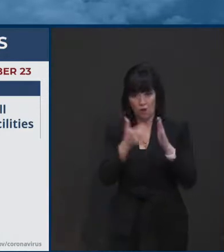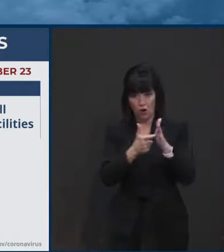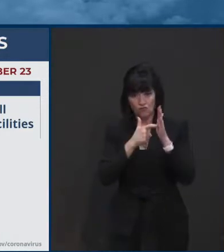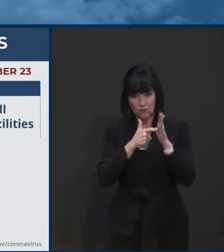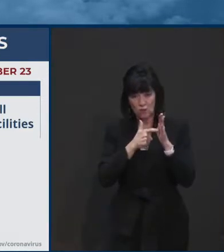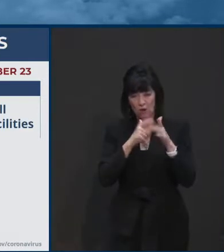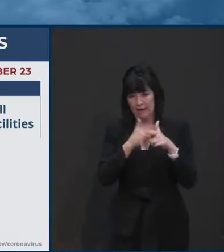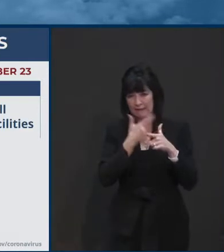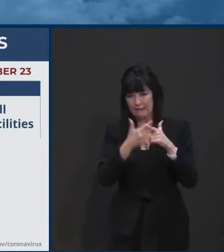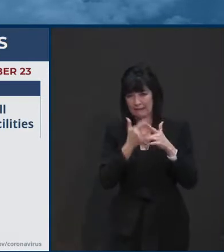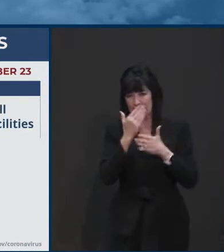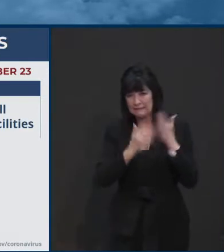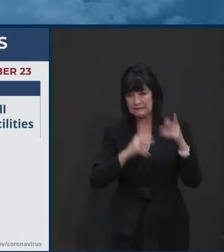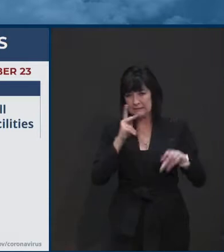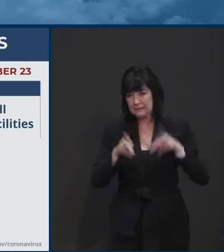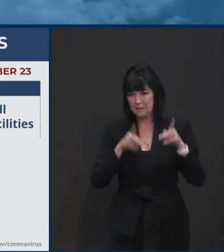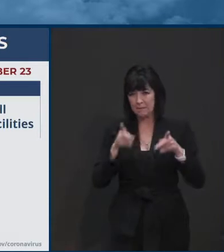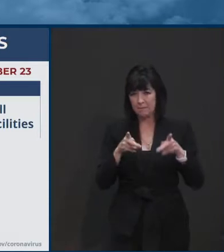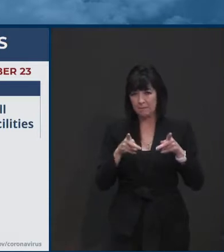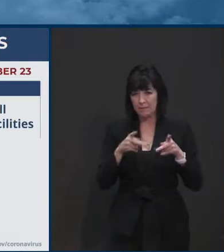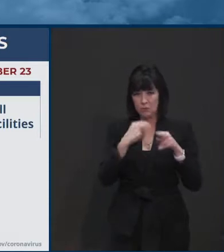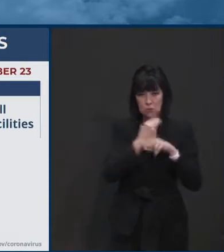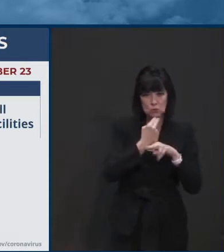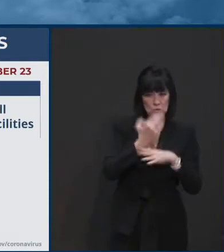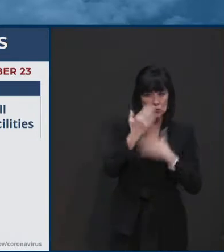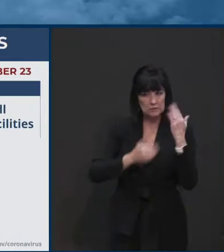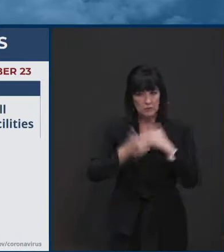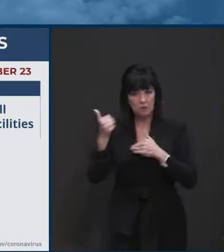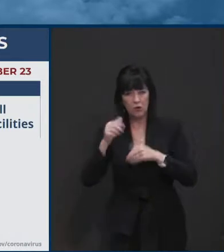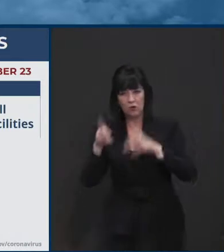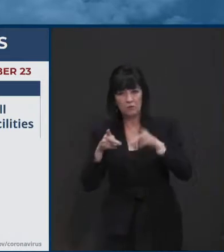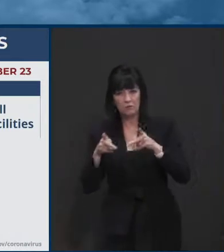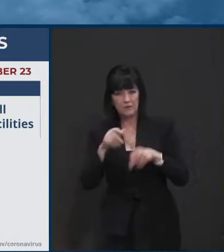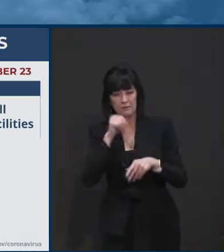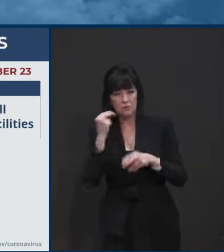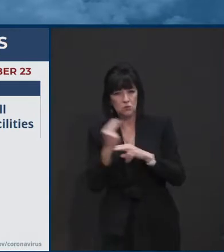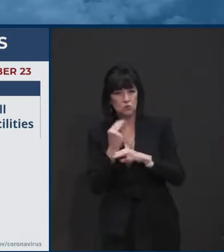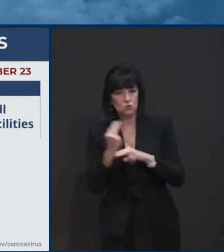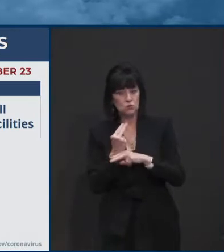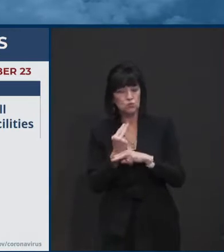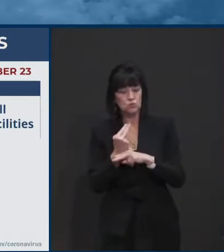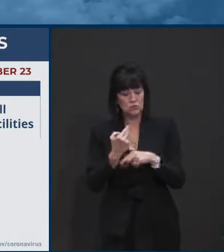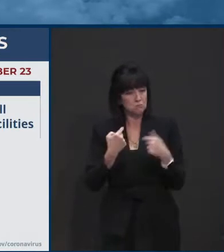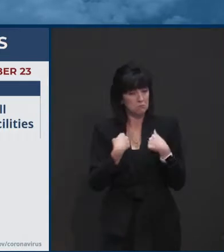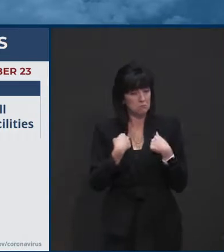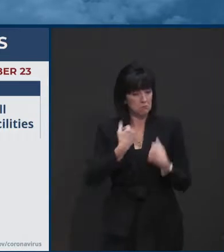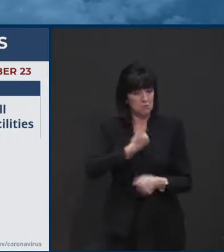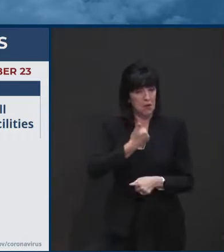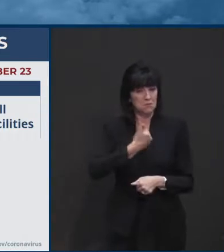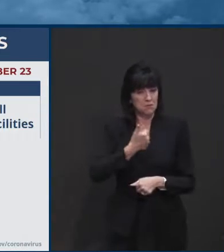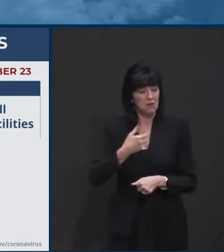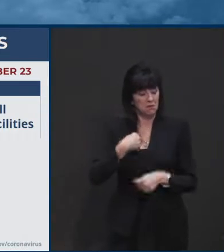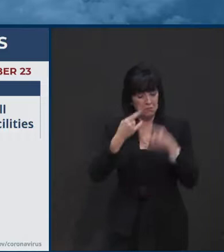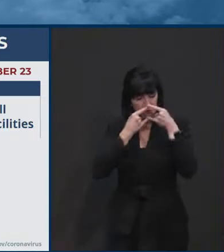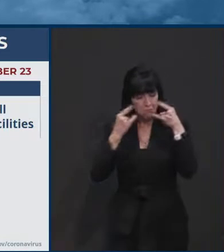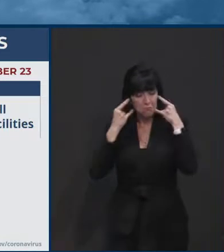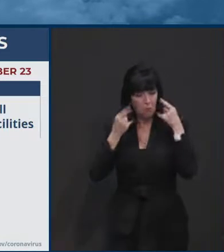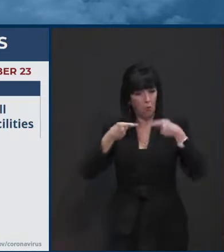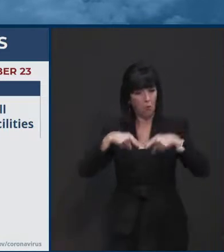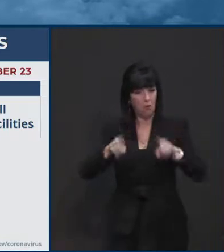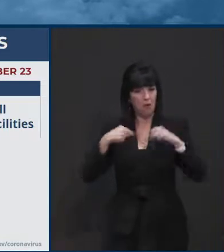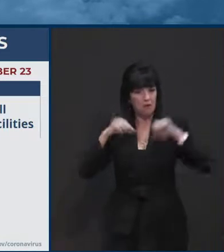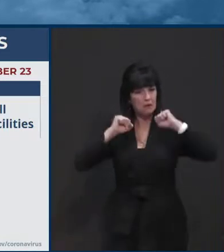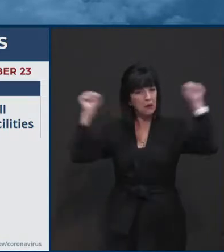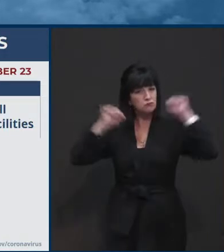And so we're adding this requirement, uh, there. I do it myself. I know it can be done and it can be done, uh,